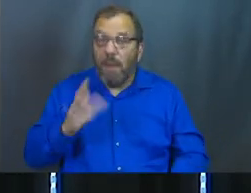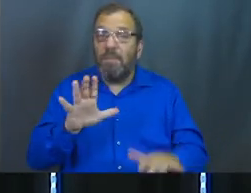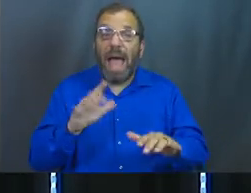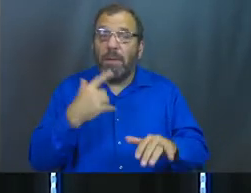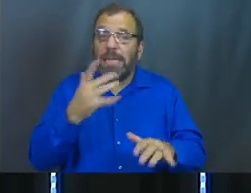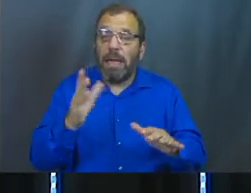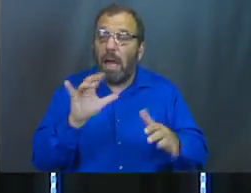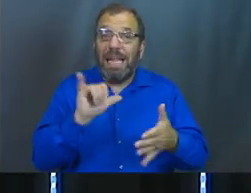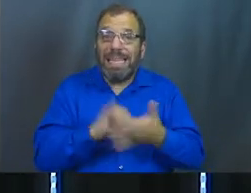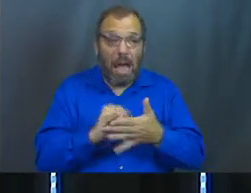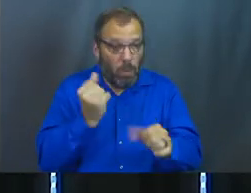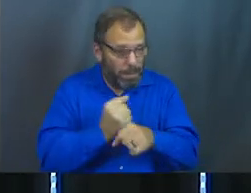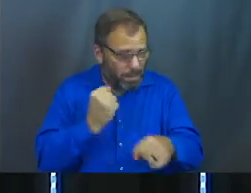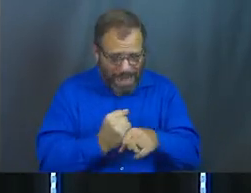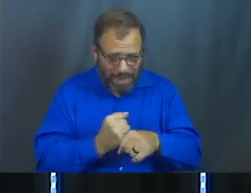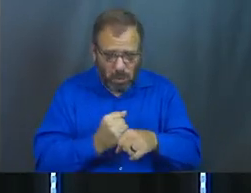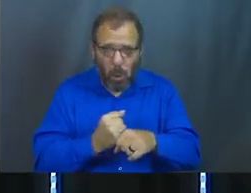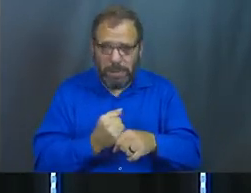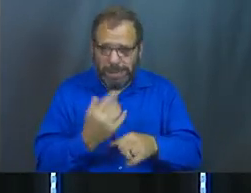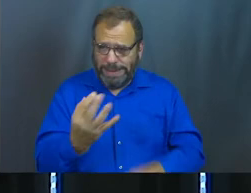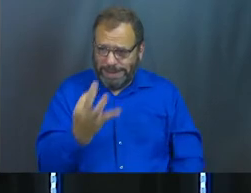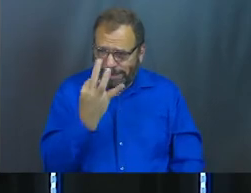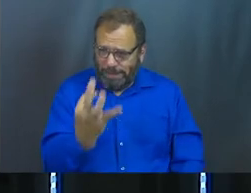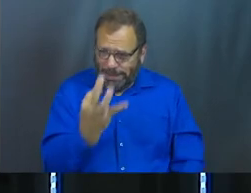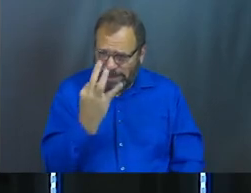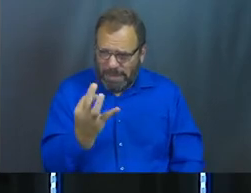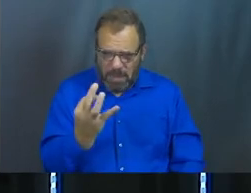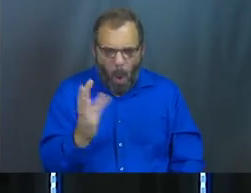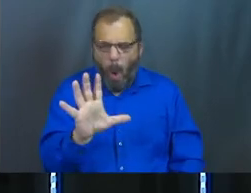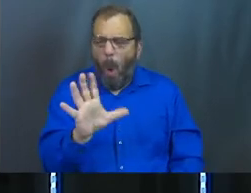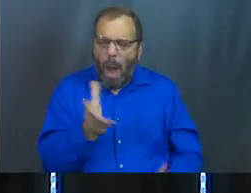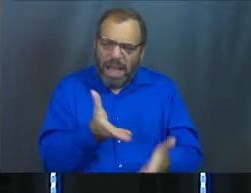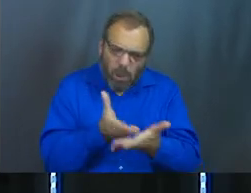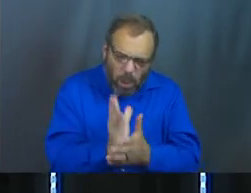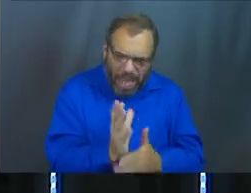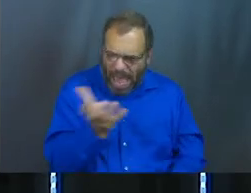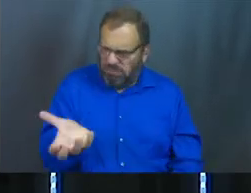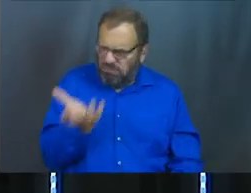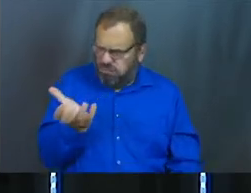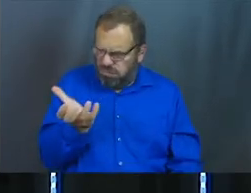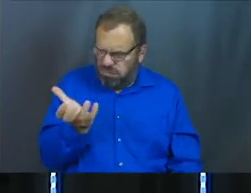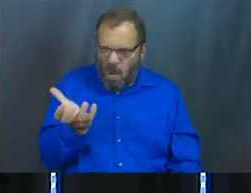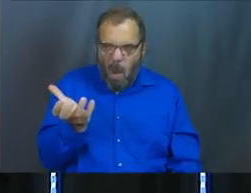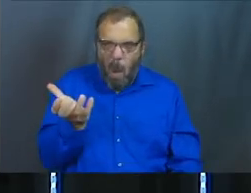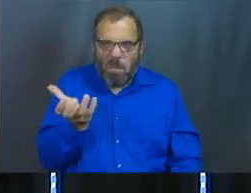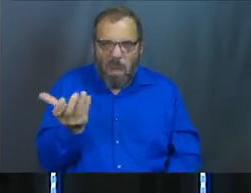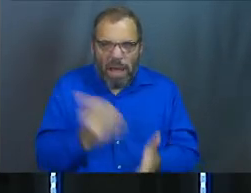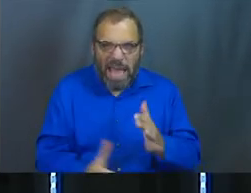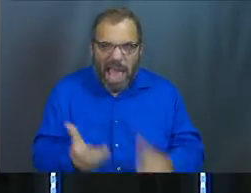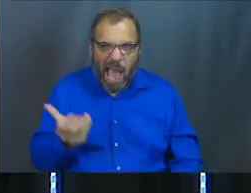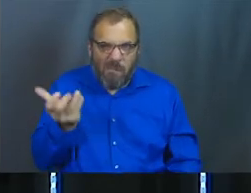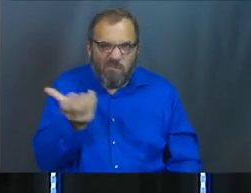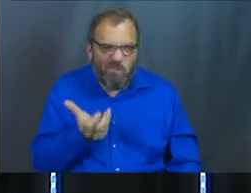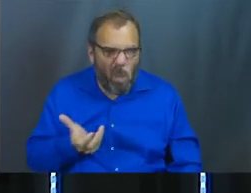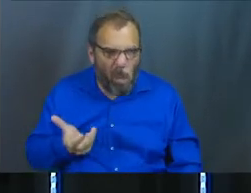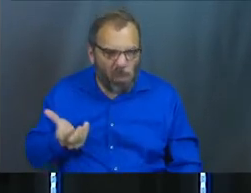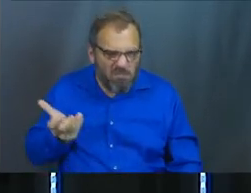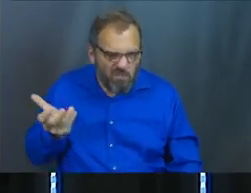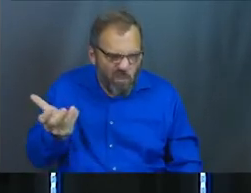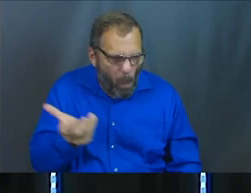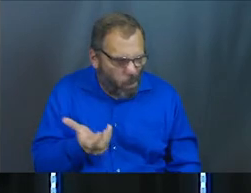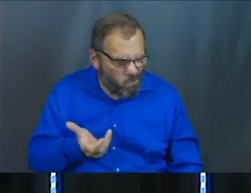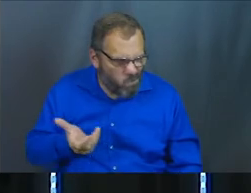And we tell ourselves that. We make those little speeches to ourselves and we tell ourselves it's okay to keep chewing it over and over and over again.